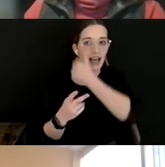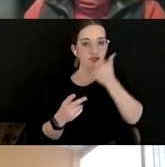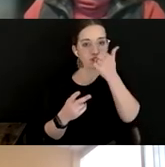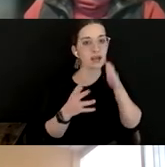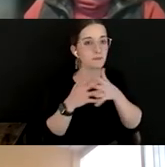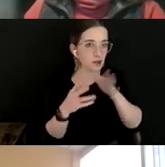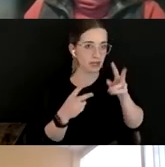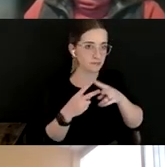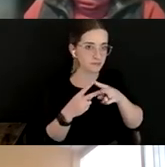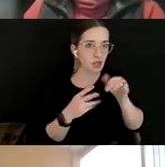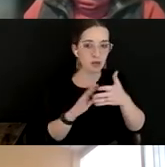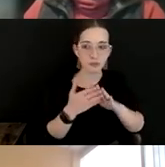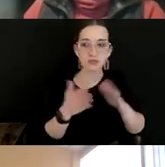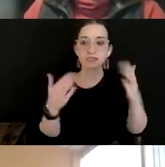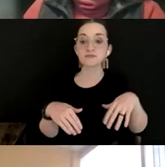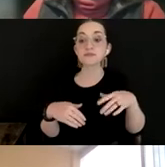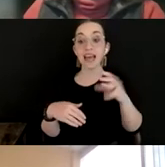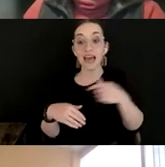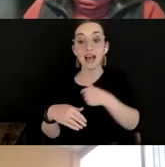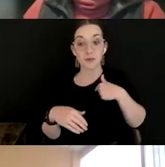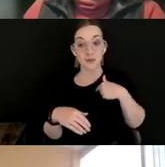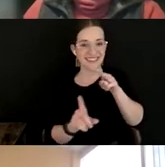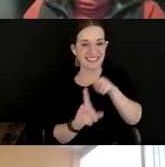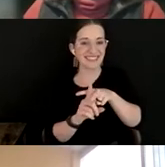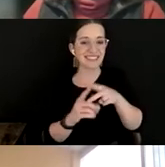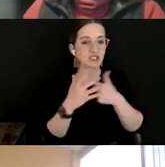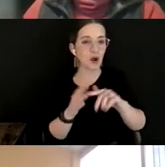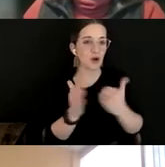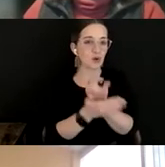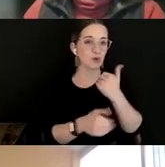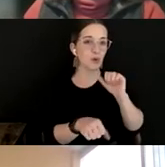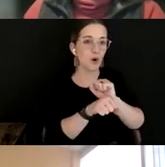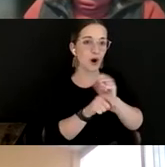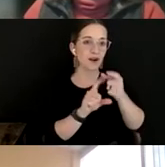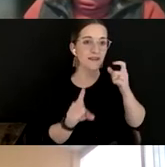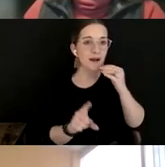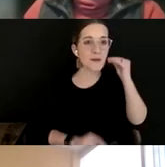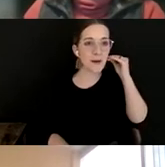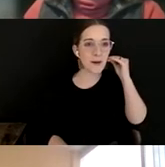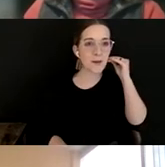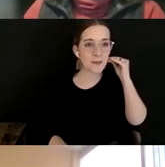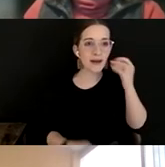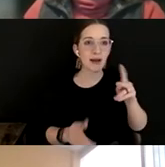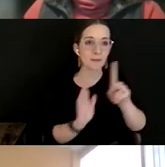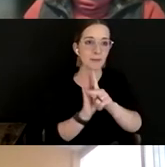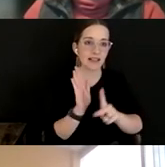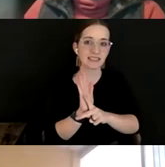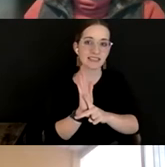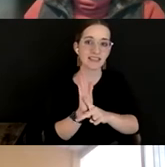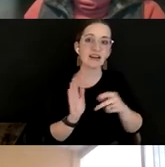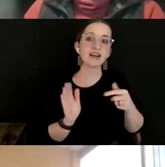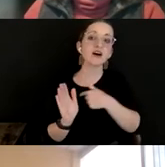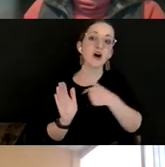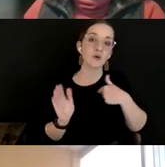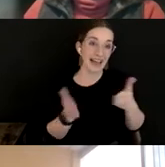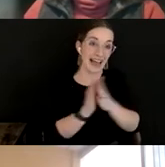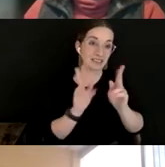During the pandemic, clearly everyone was working remotely, but upon coming back two out of the five days of the work week, we re asking people to